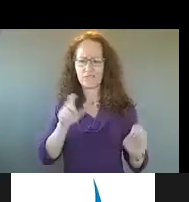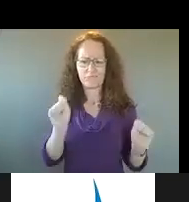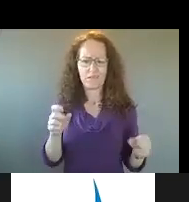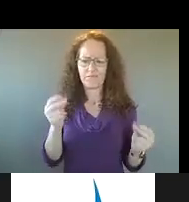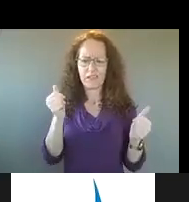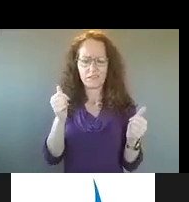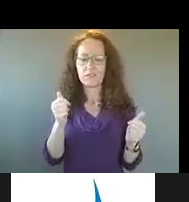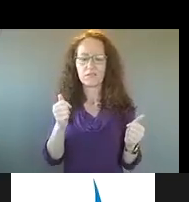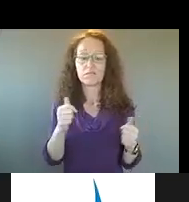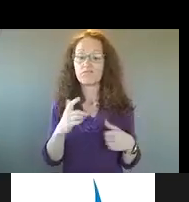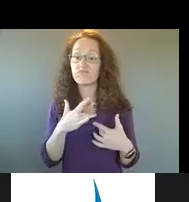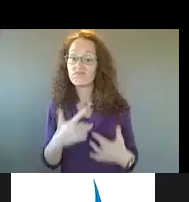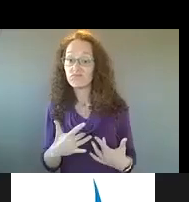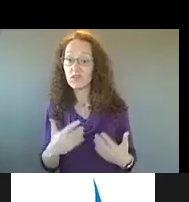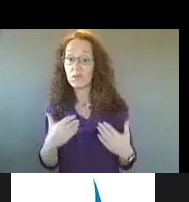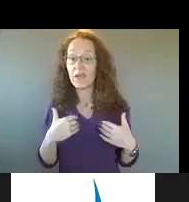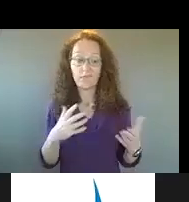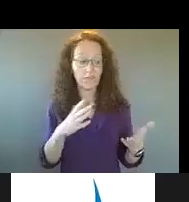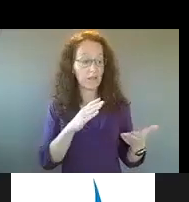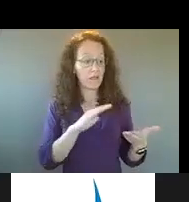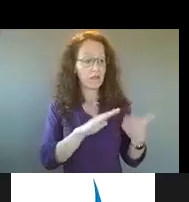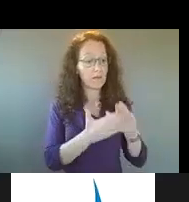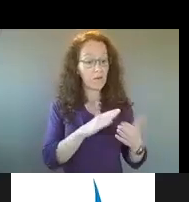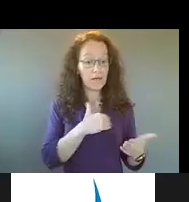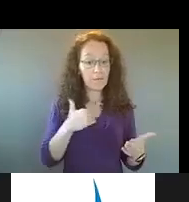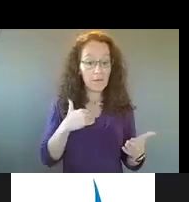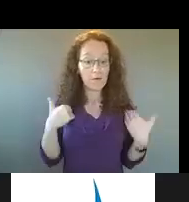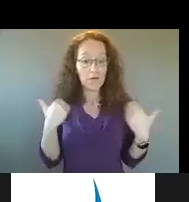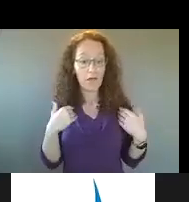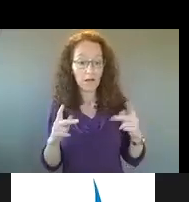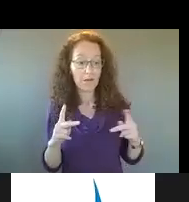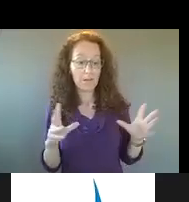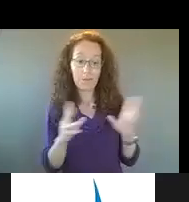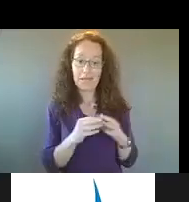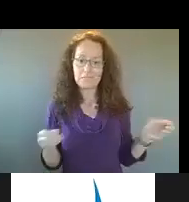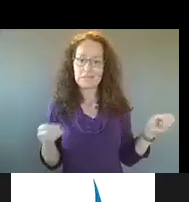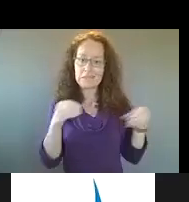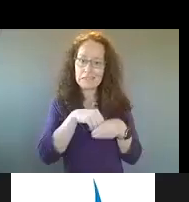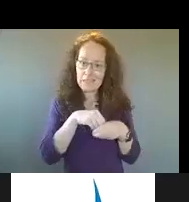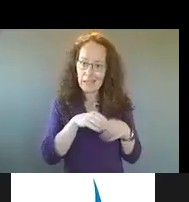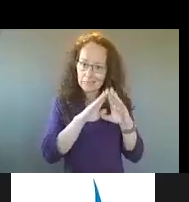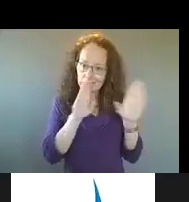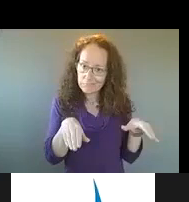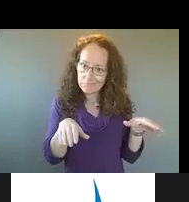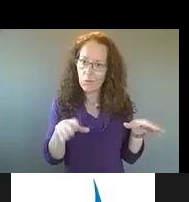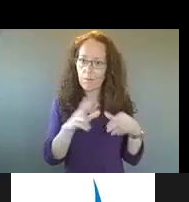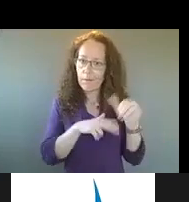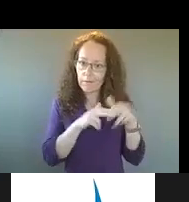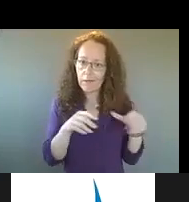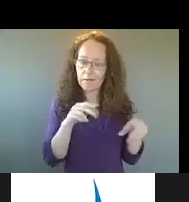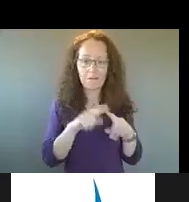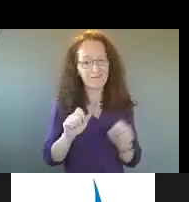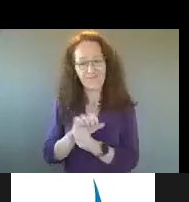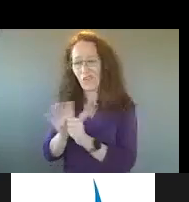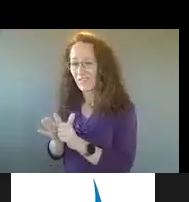normally we would have had them meeting with community members and young people indoors, um, but due to the constraints of COVID, um,